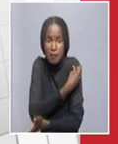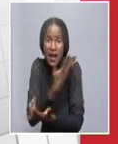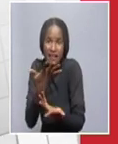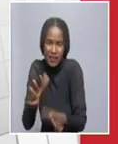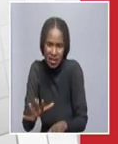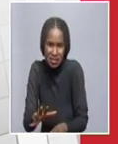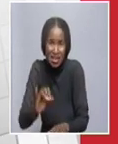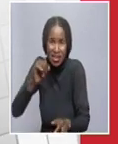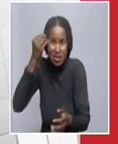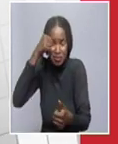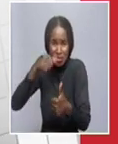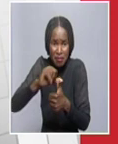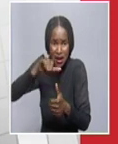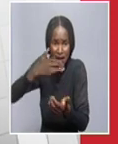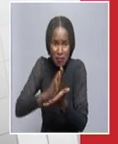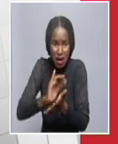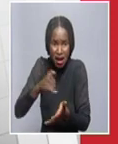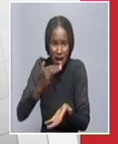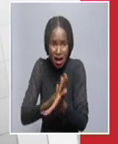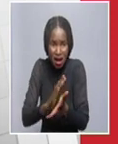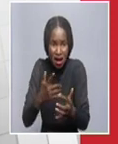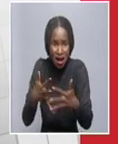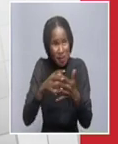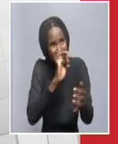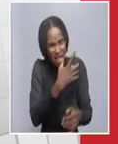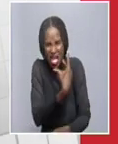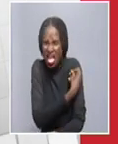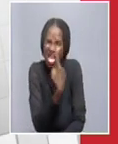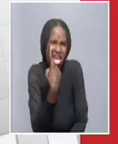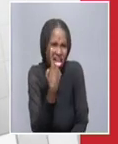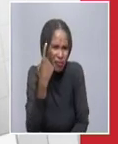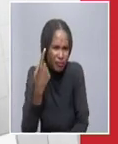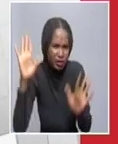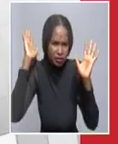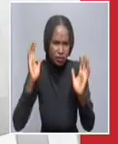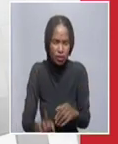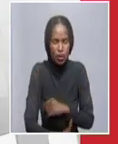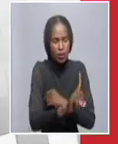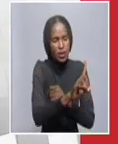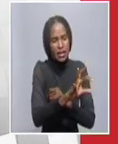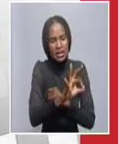is only administered as one dose, while 189